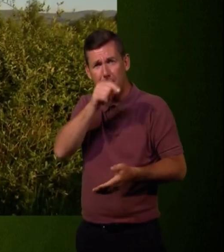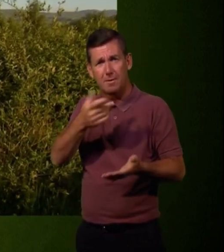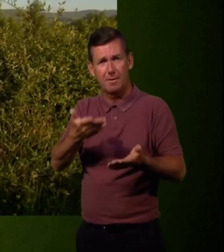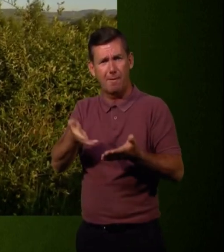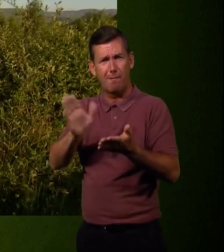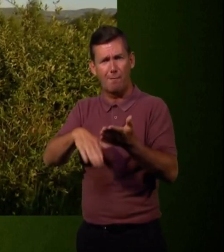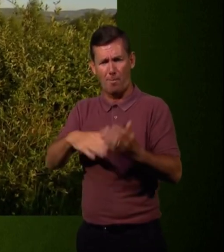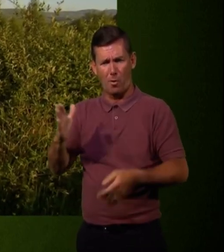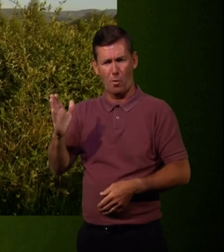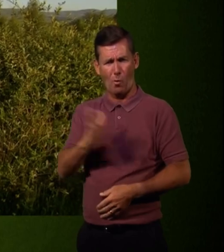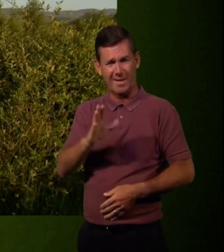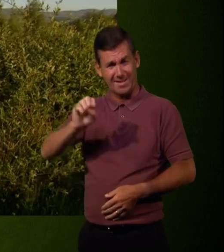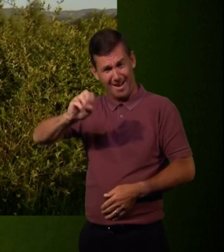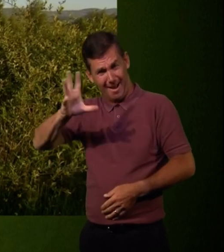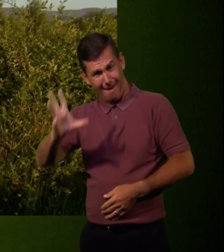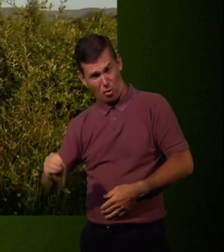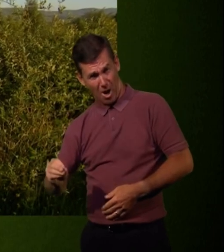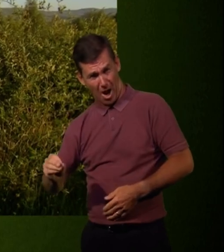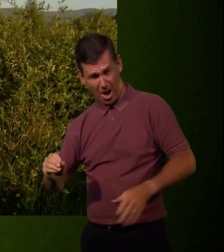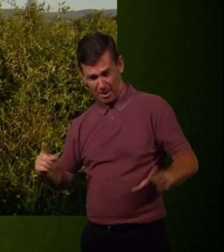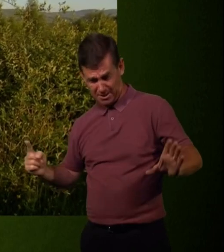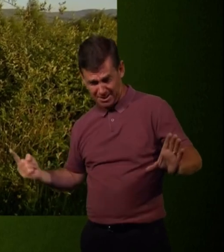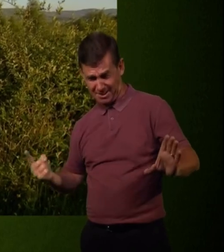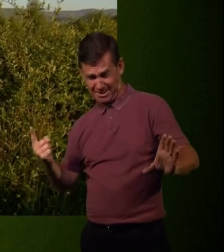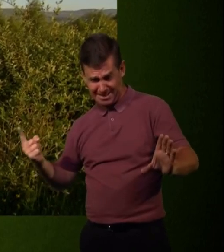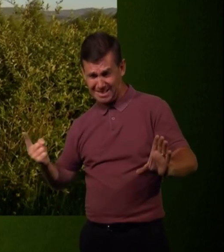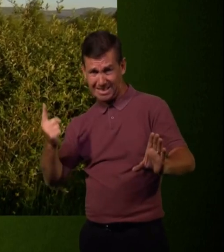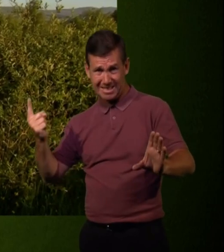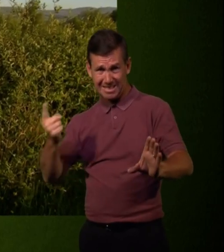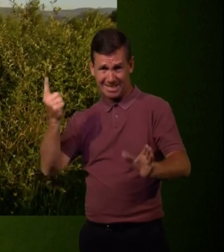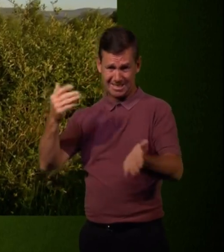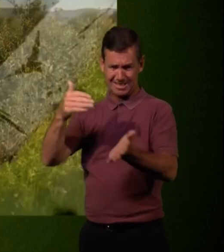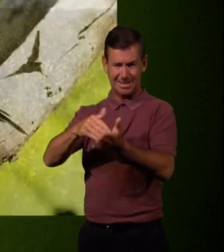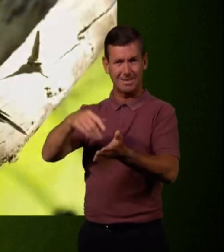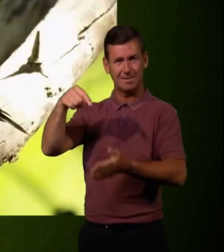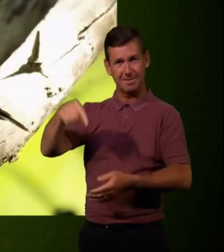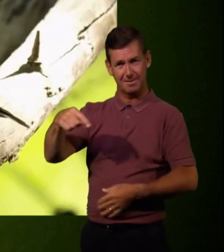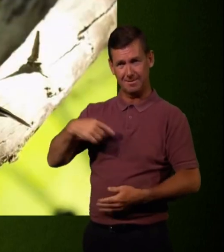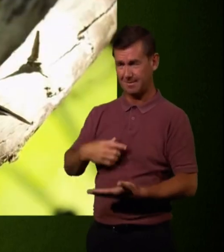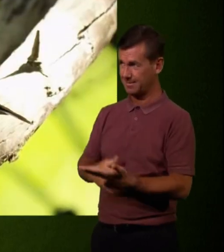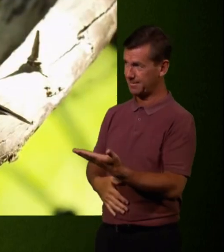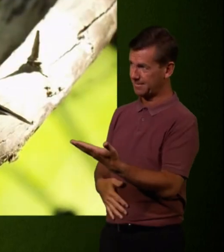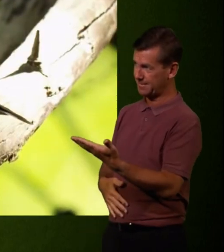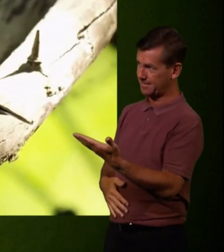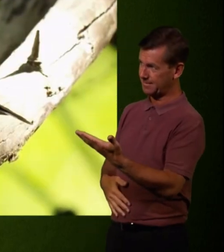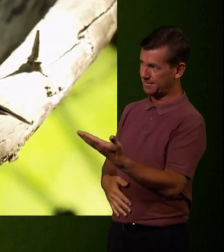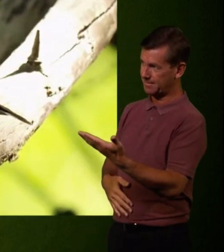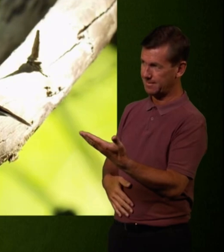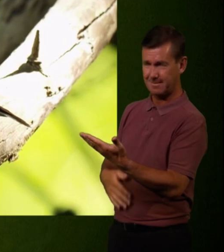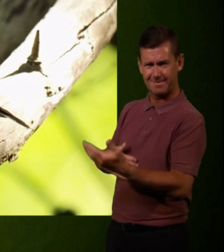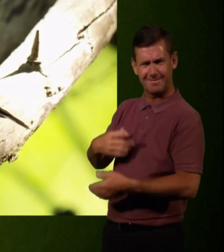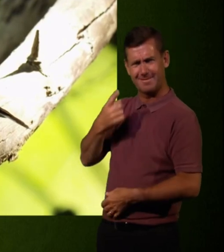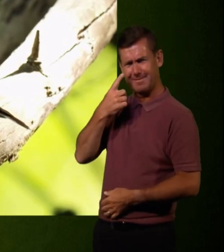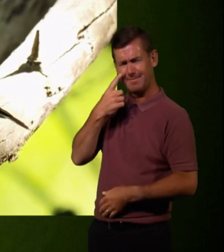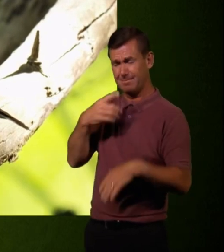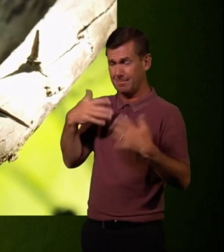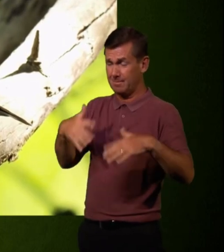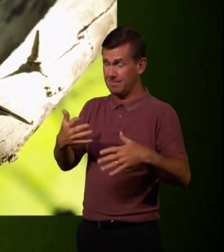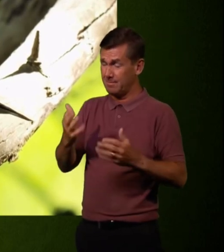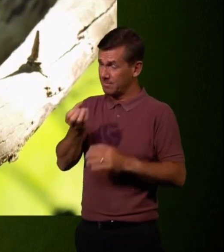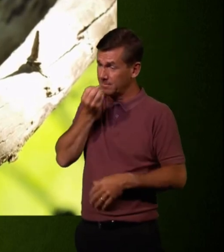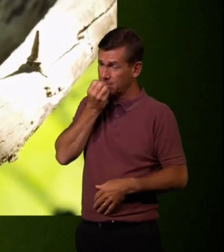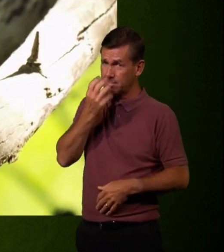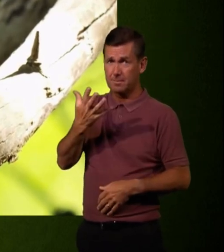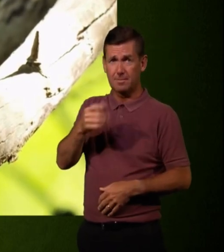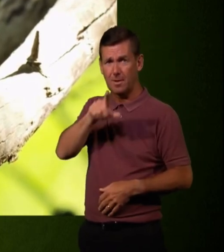corner in West Africa to come and breed here and this is it. It's the Pied Flycatcher. An absolutely stunning bird.